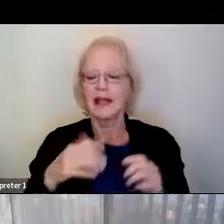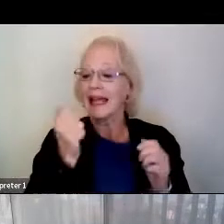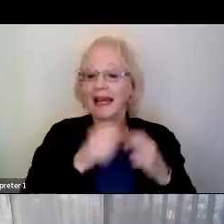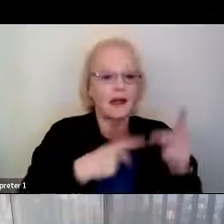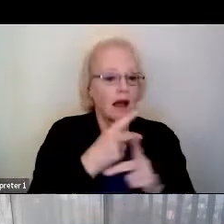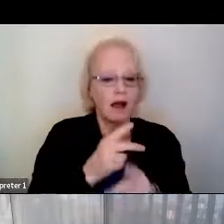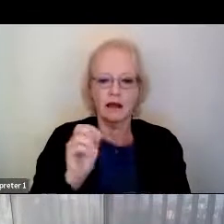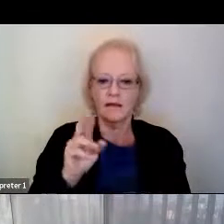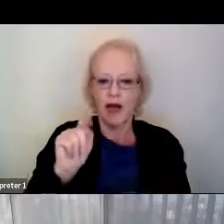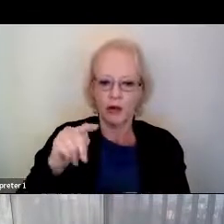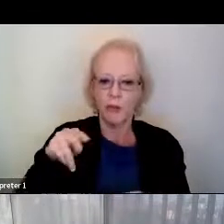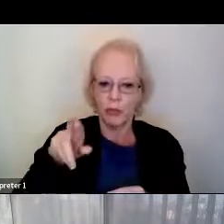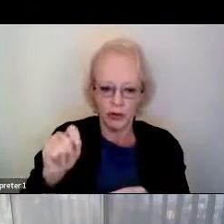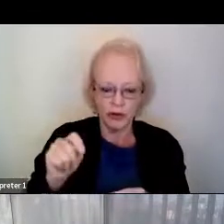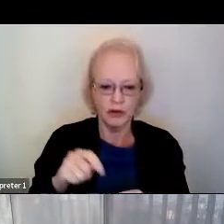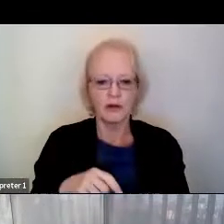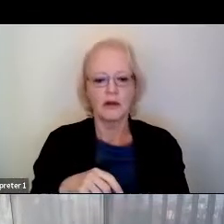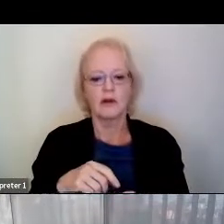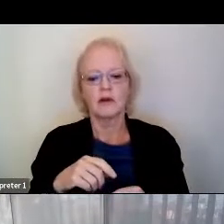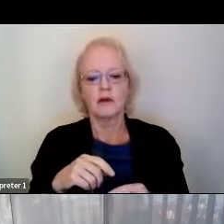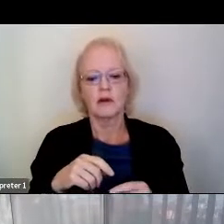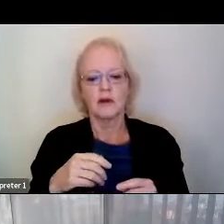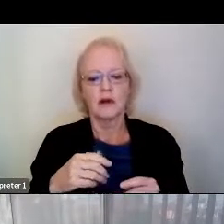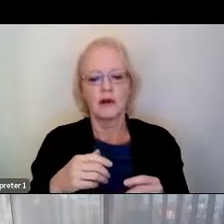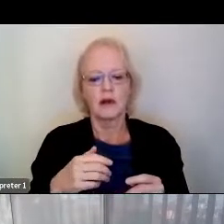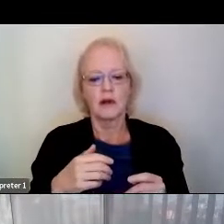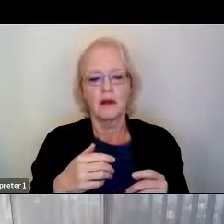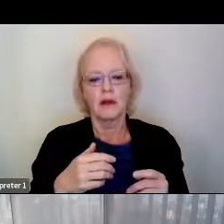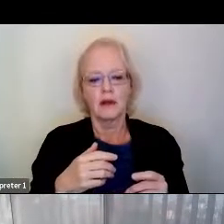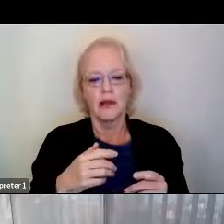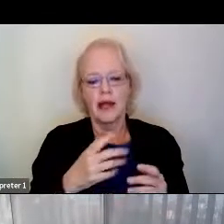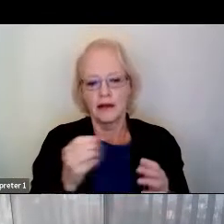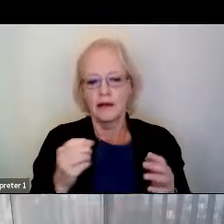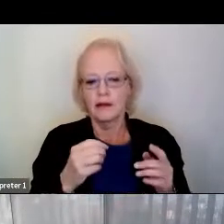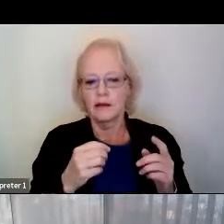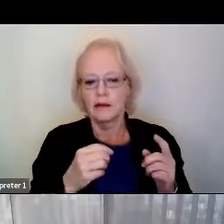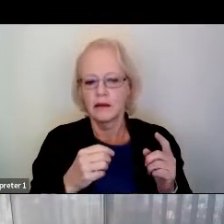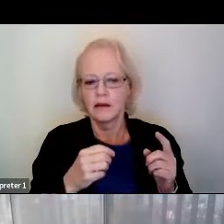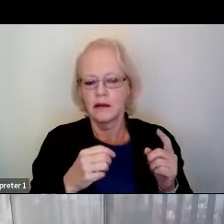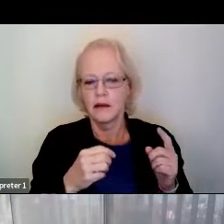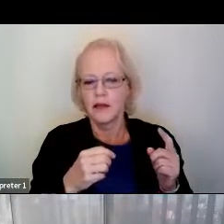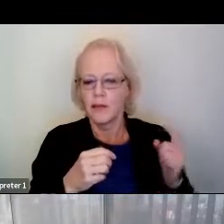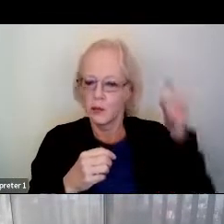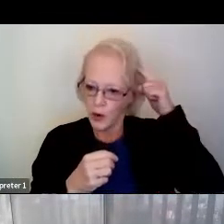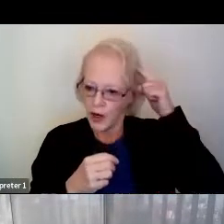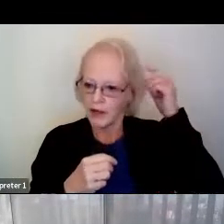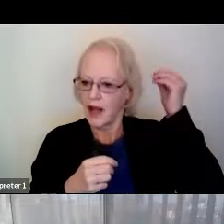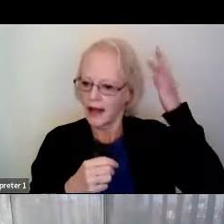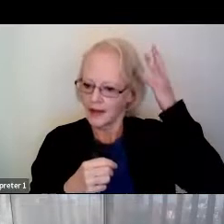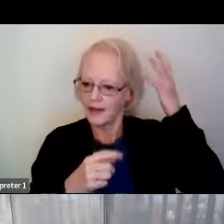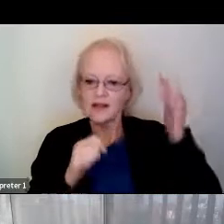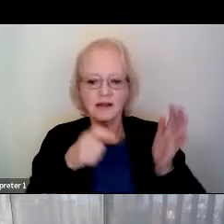thing with brain computer interfaces is that it doesn't require any motor input. It can come directly from the brain.